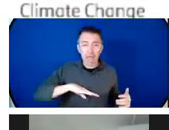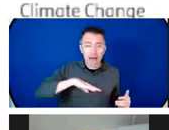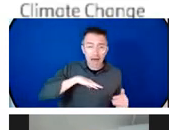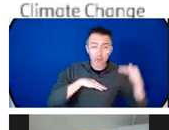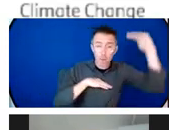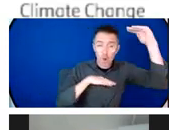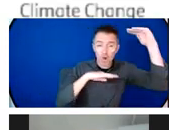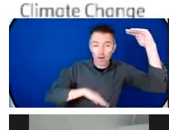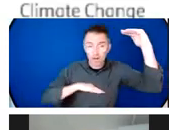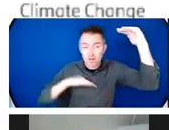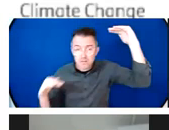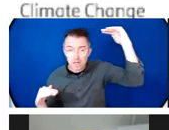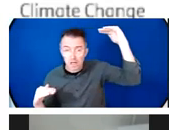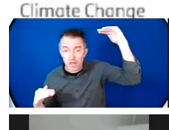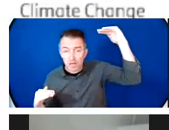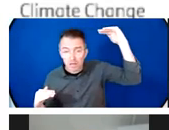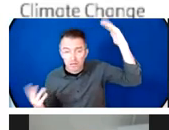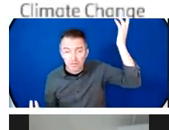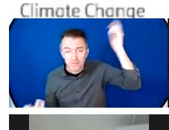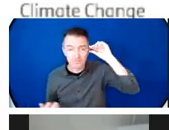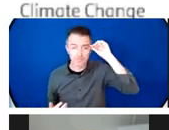food insecurity and malnutrition.